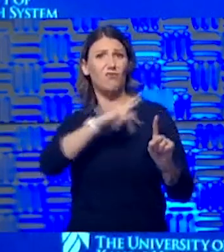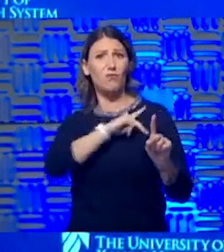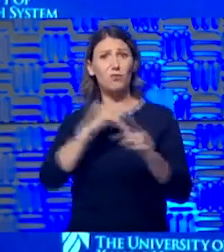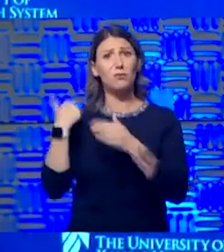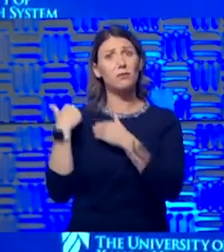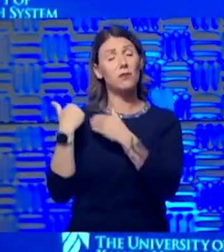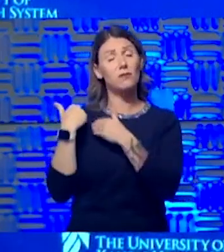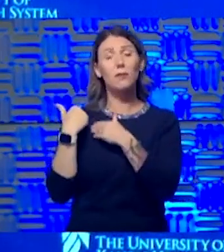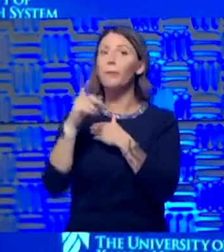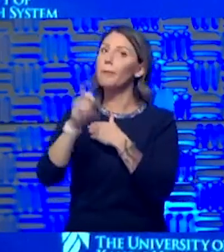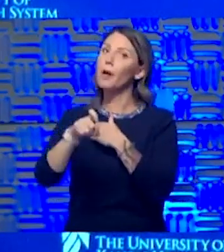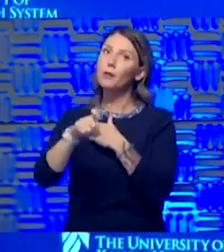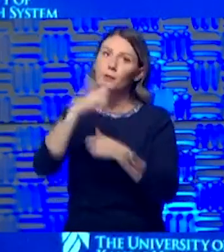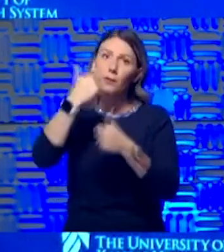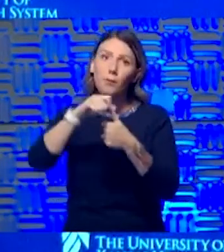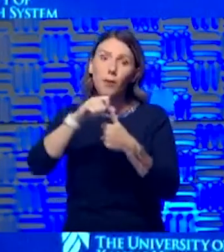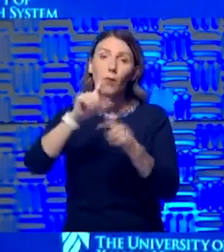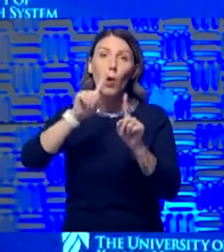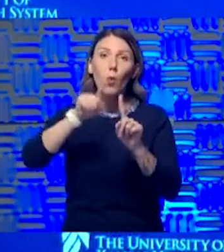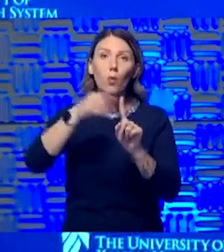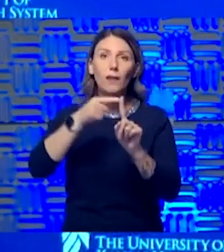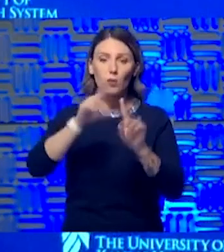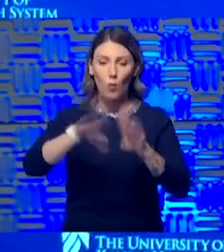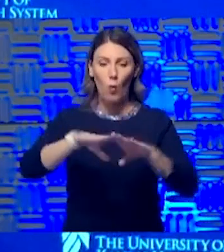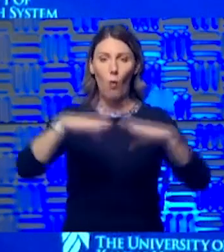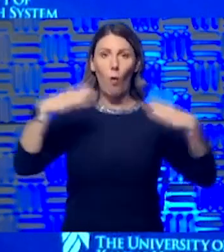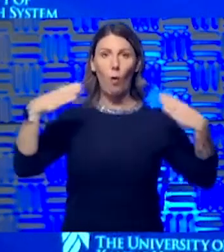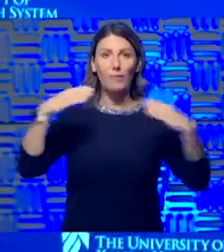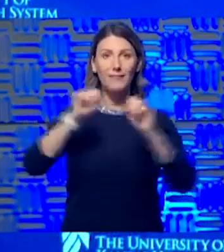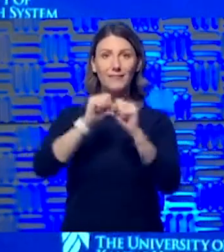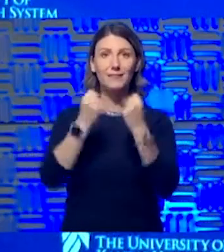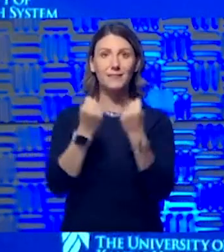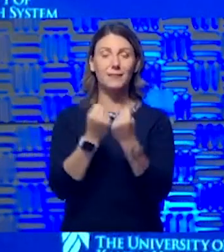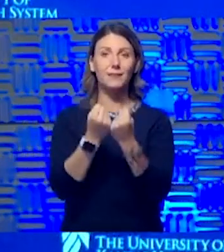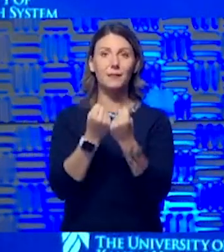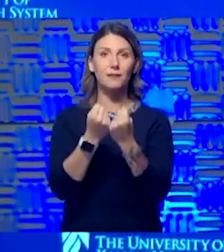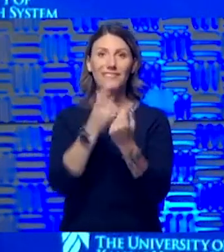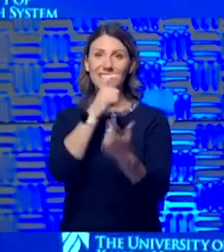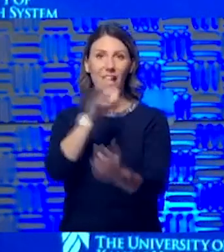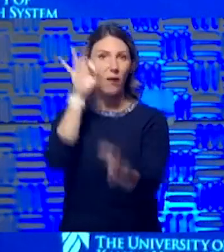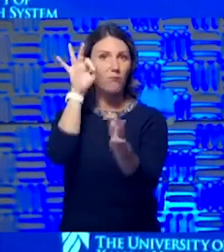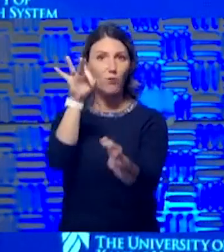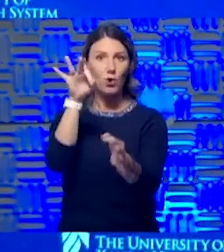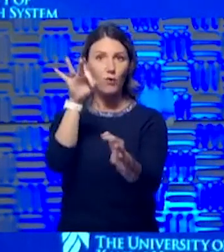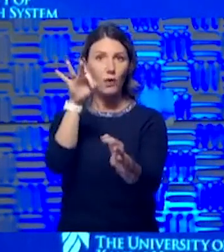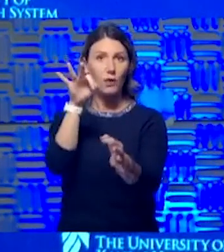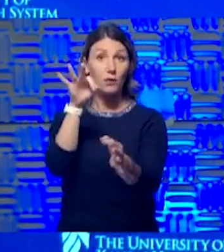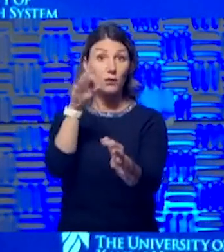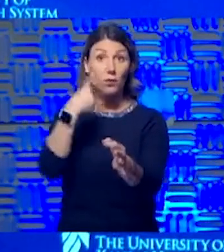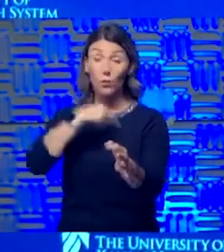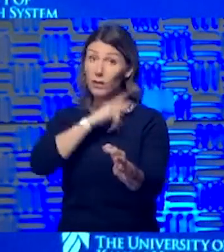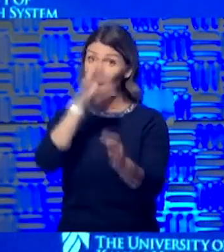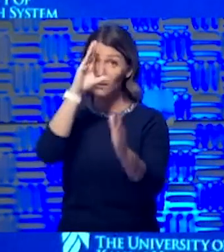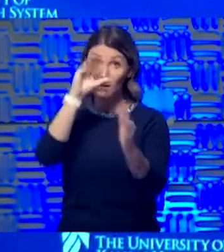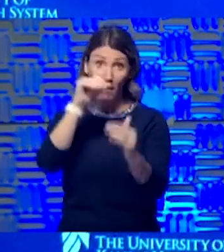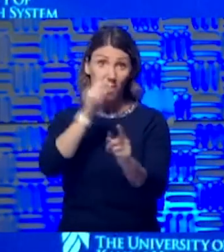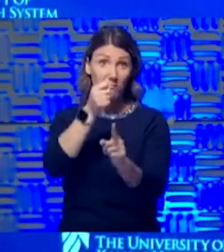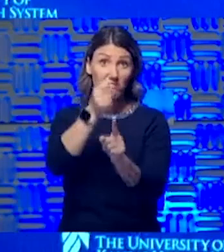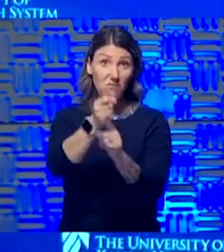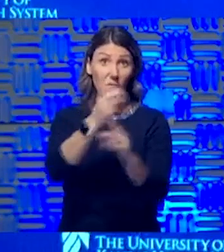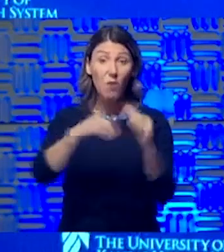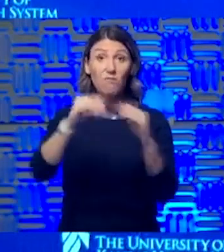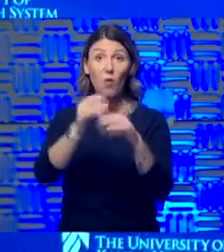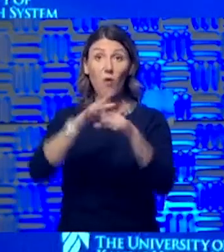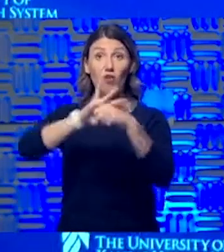have to remember that as we open up society, it won't be perfect. We expect more COVID-19 illness to be in the